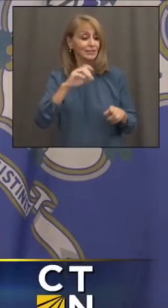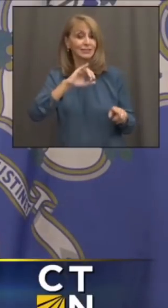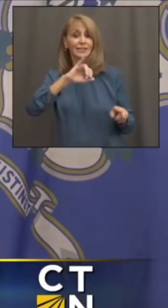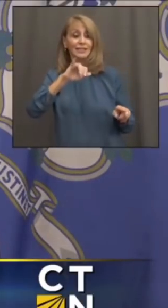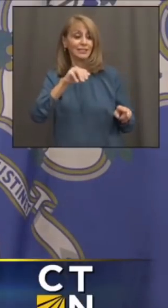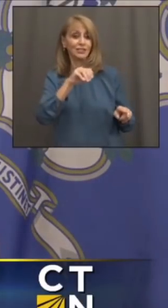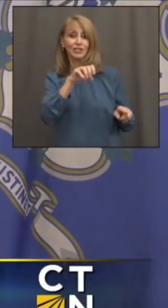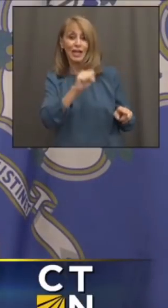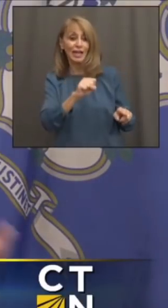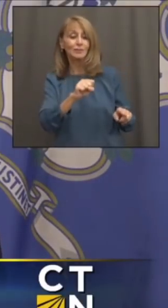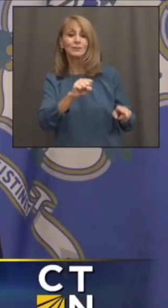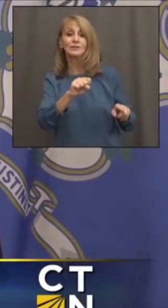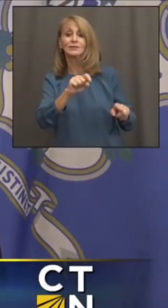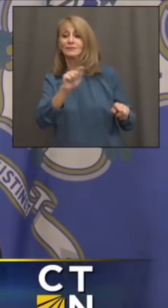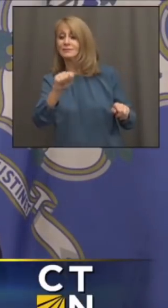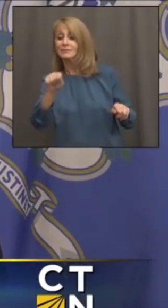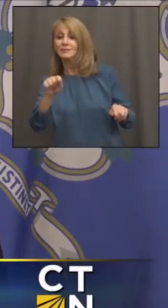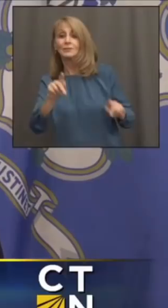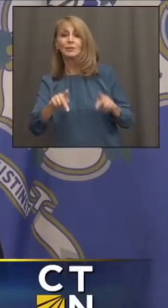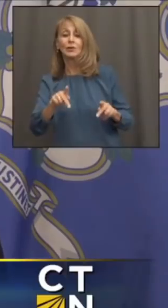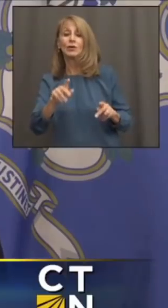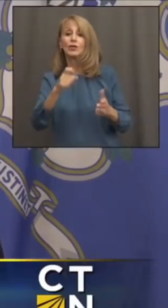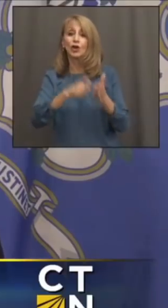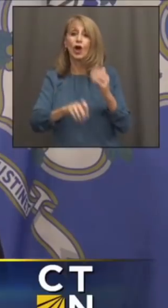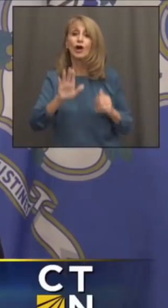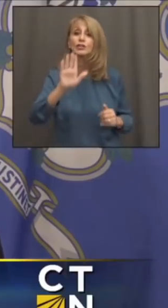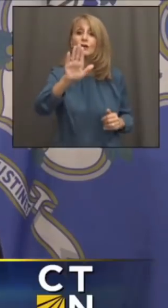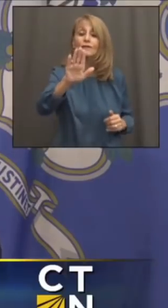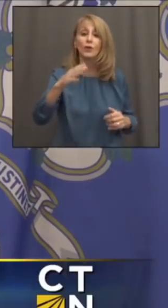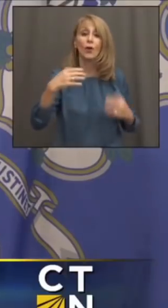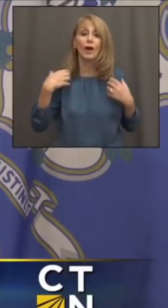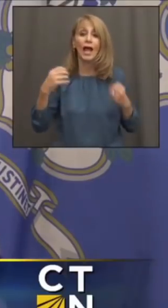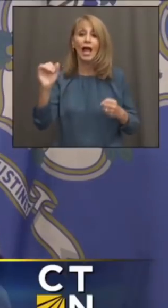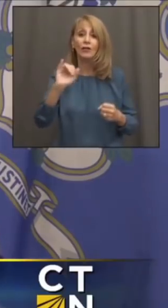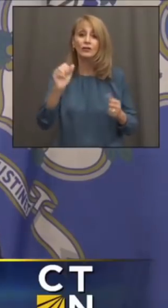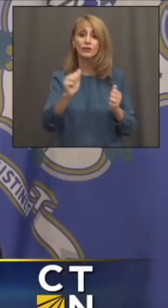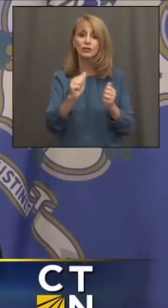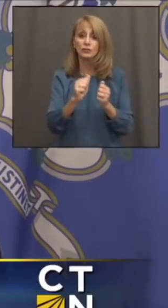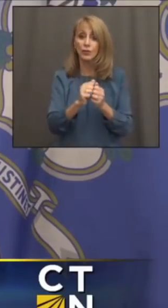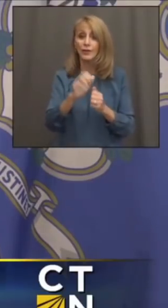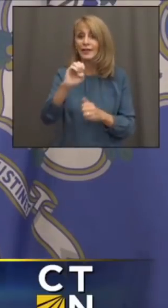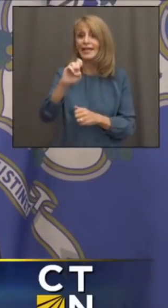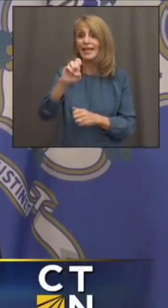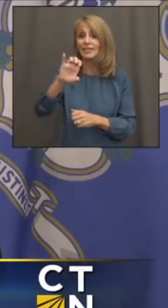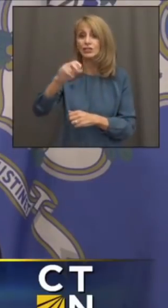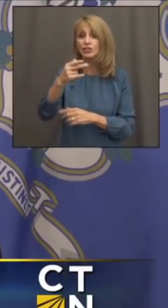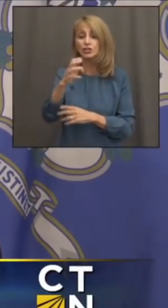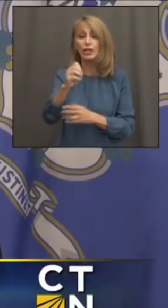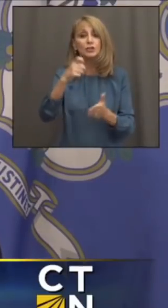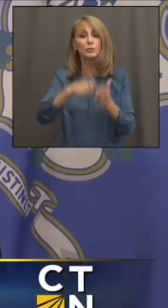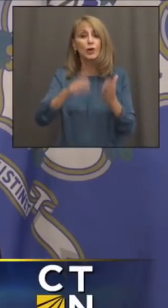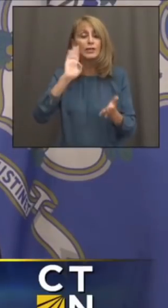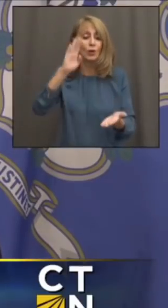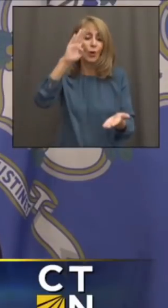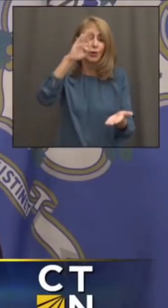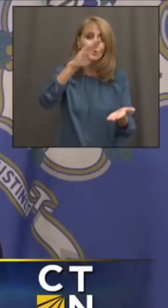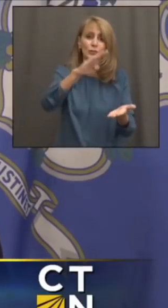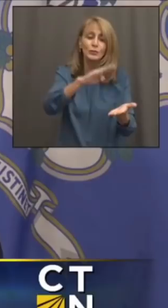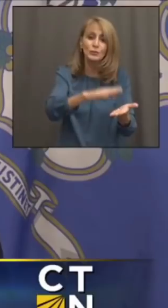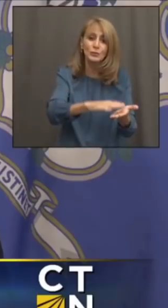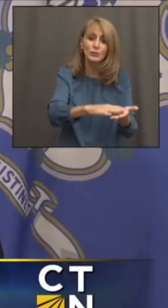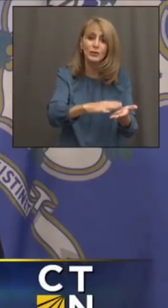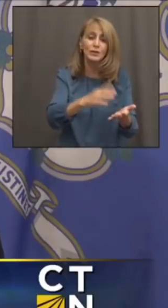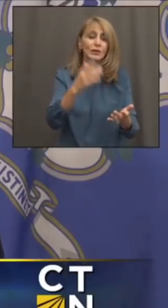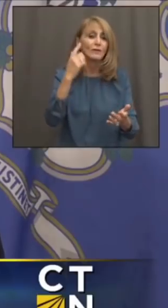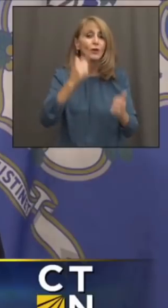and then Laura pointed out, the cost of your health insurance on the exchange is going to go down dramatically for the